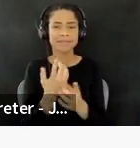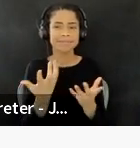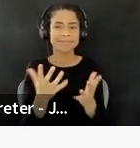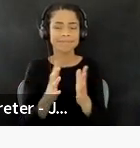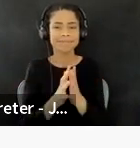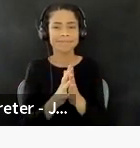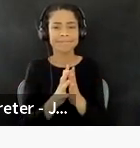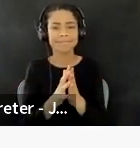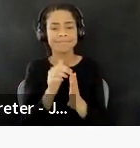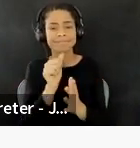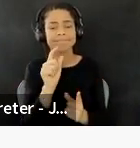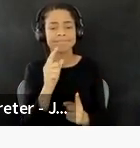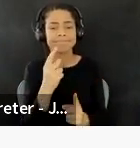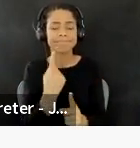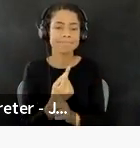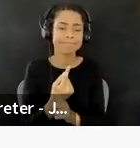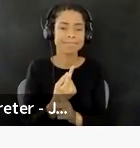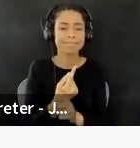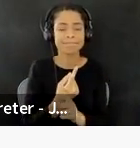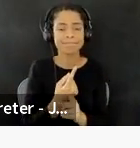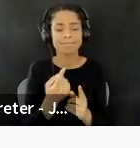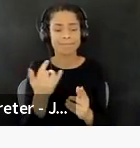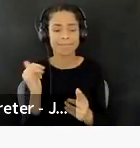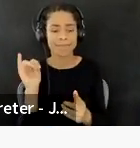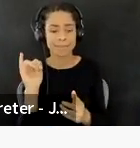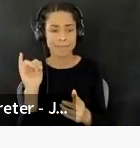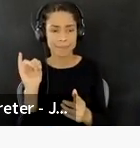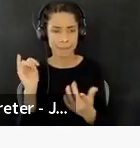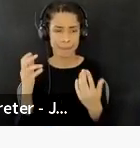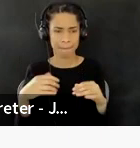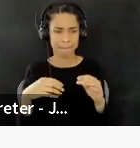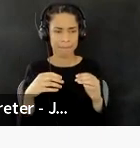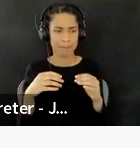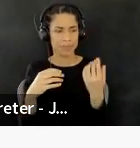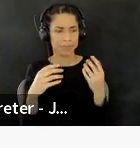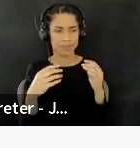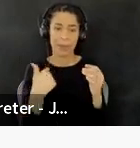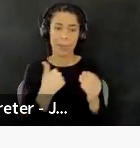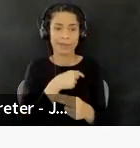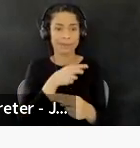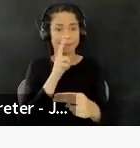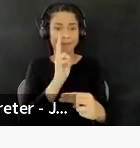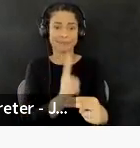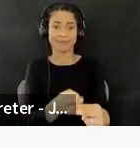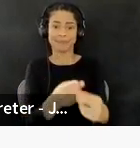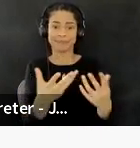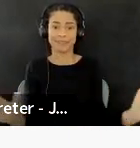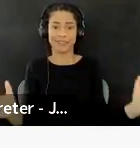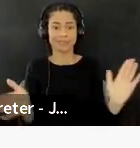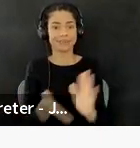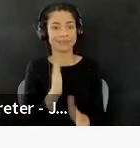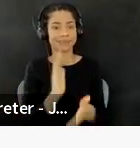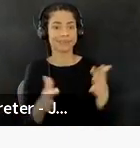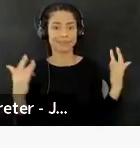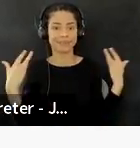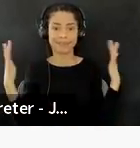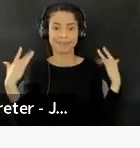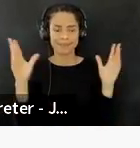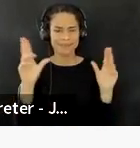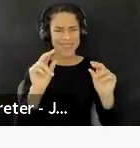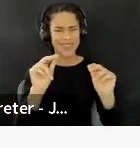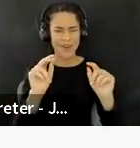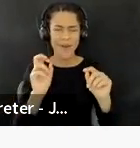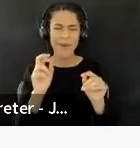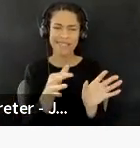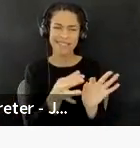not just as like throwing a sticker on a wall and calling it good or like, um, as just language or marketing. But